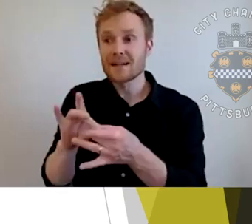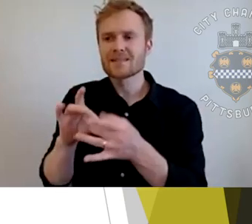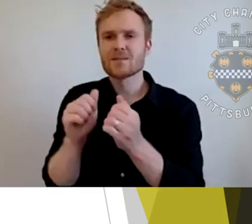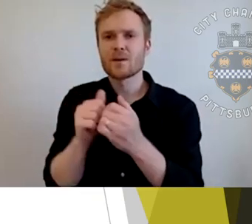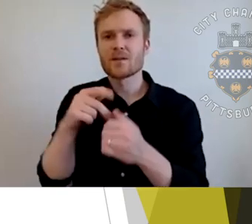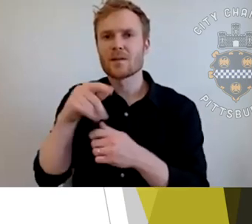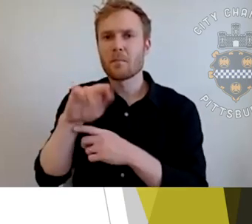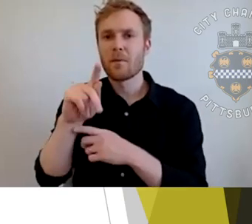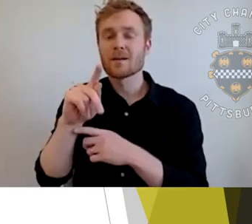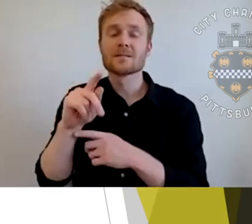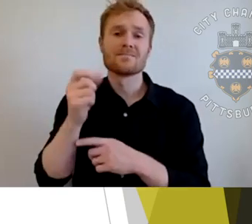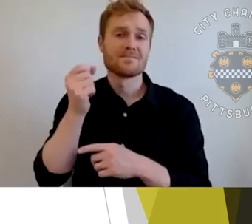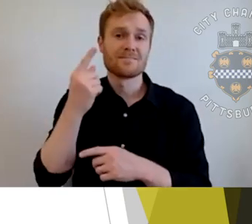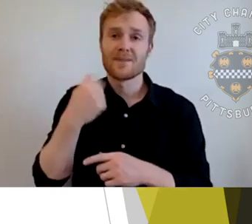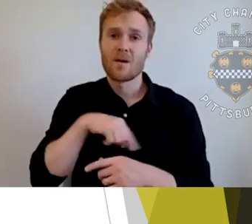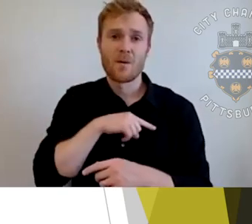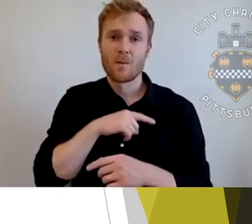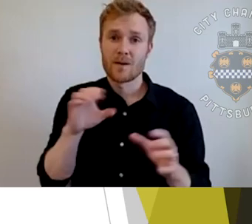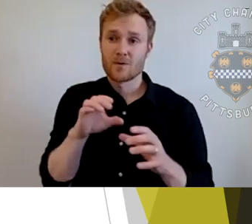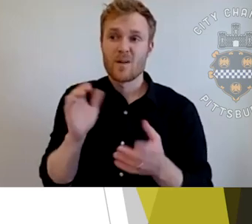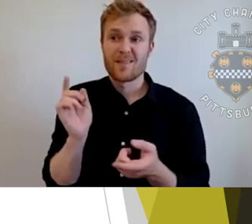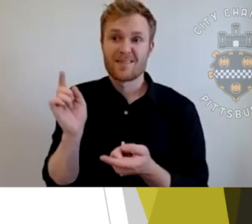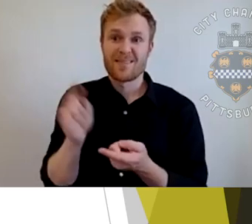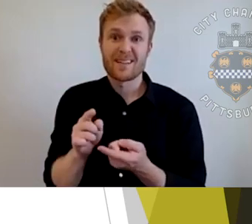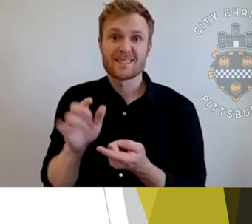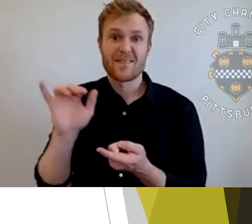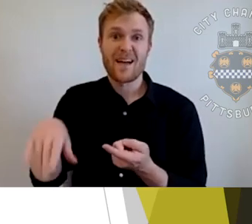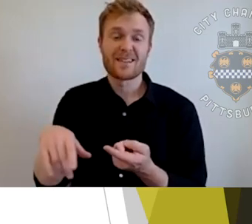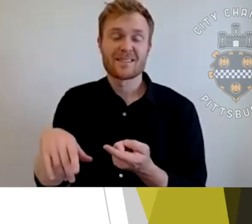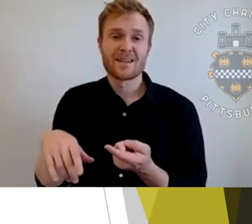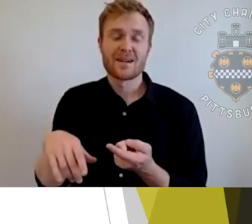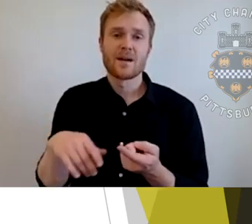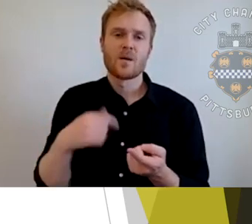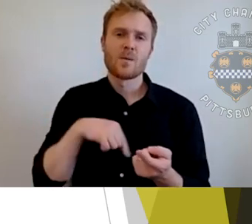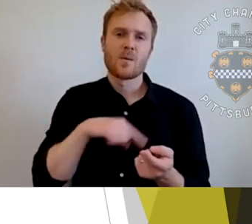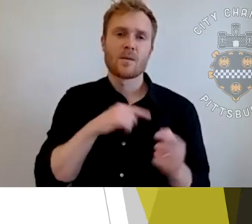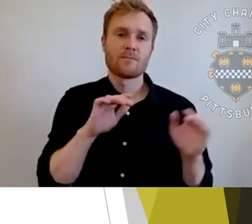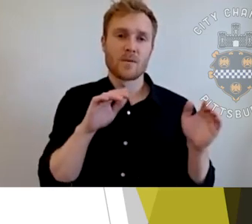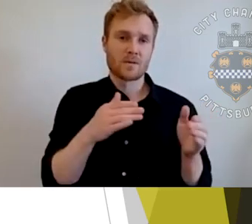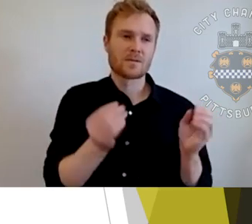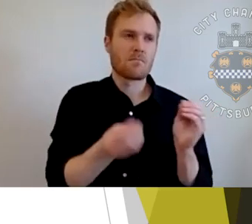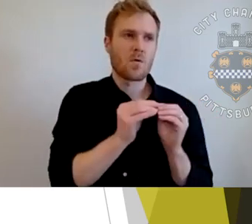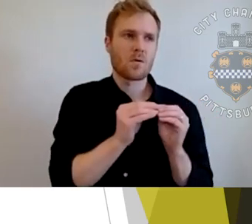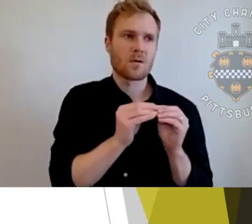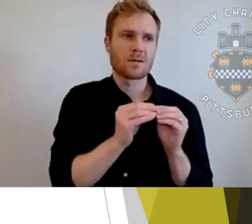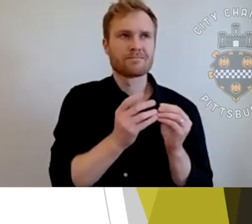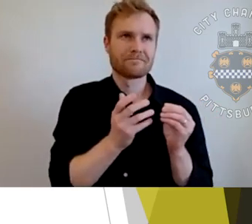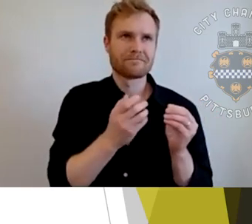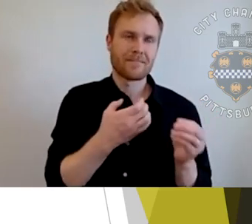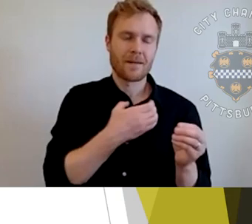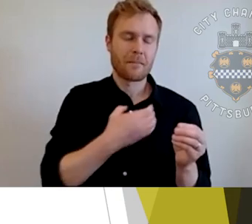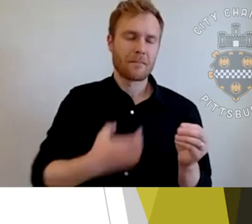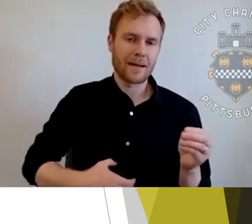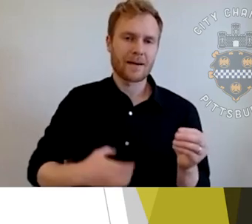less of that, a lot of less of that, actually a lot less of that. Uh, we're kind of more, the mayor likes to say people in programs